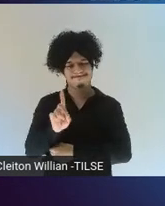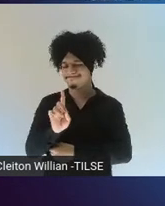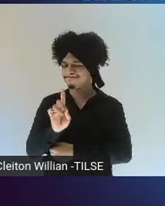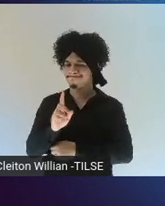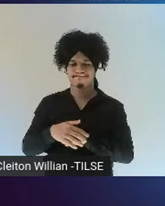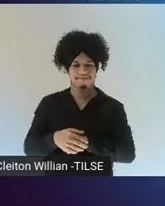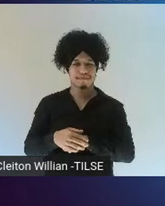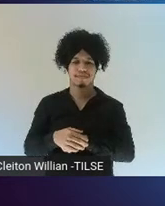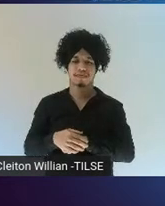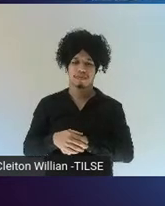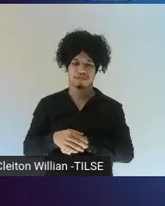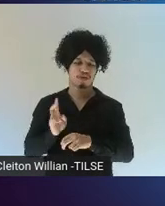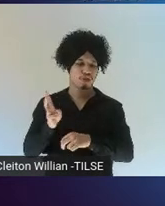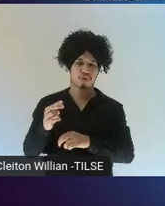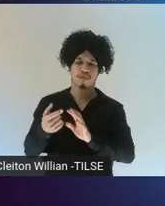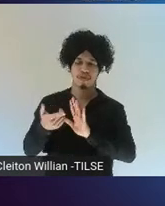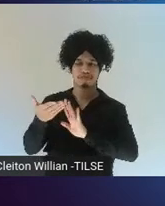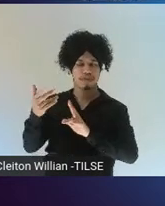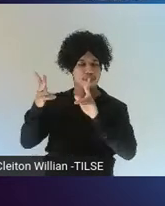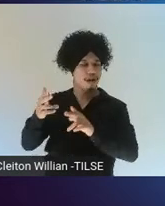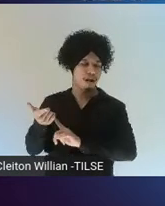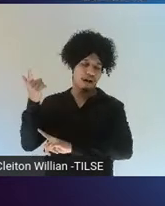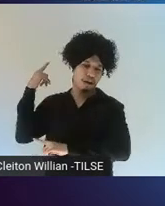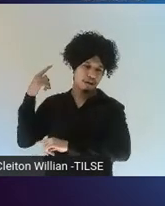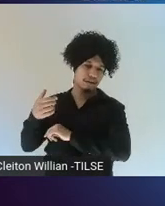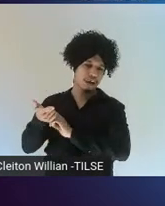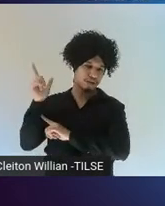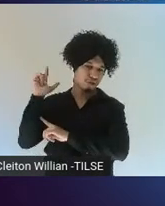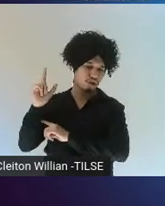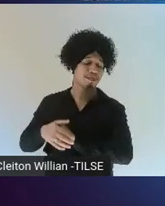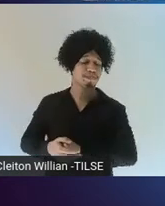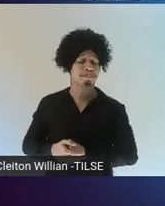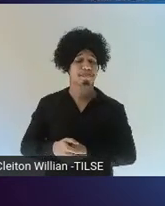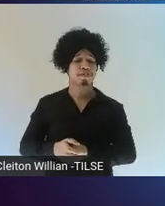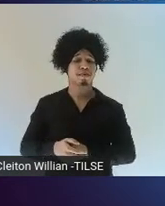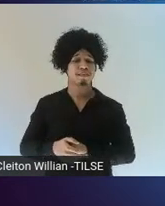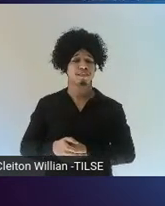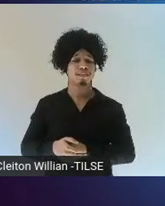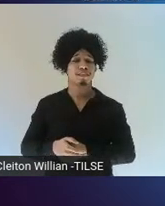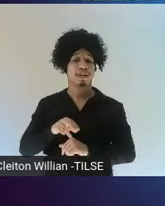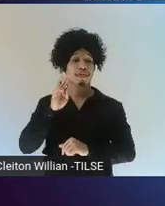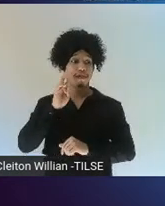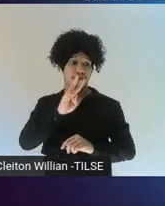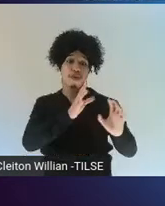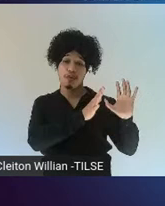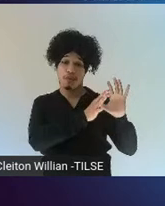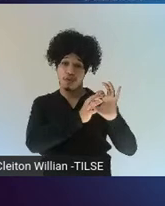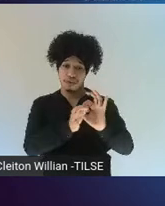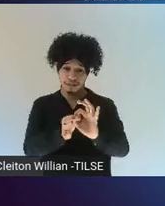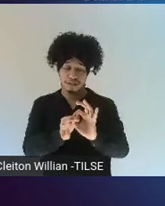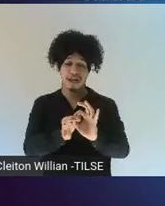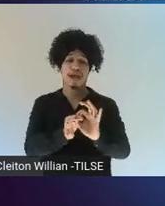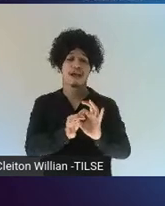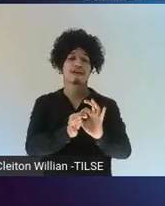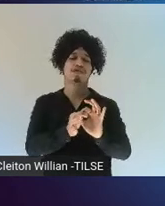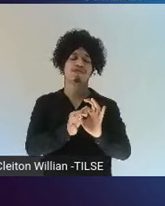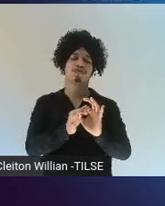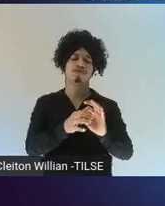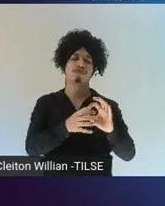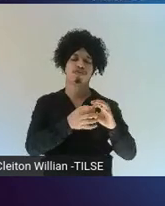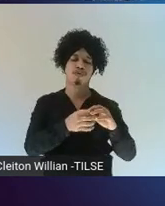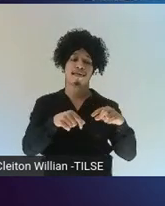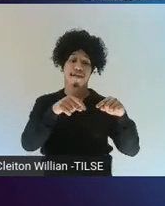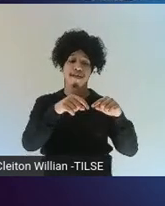So, we can look at the contextual factors here that led to what eventually ended up happening in the classroom.